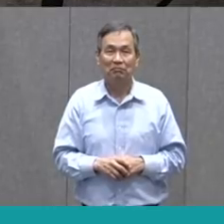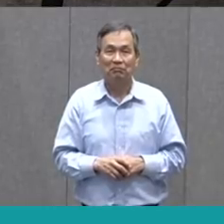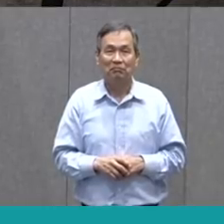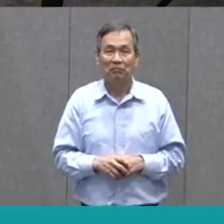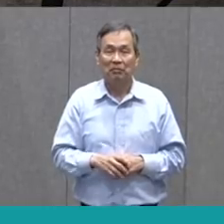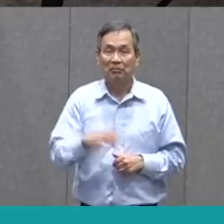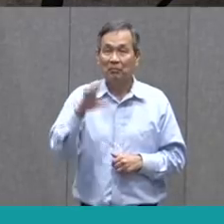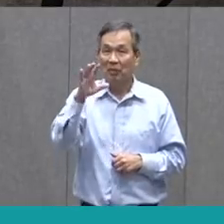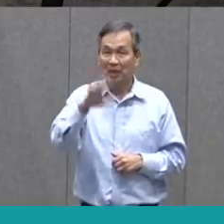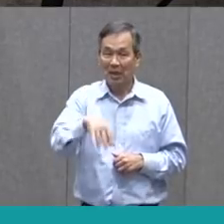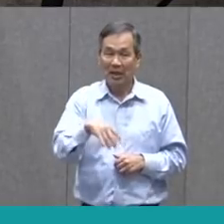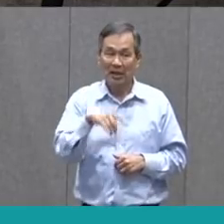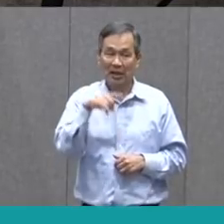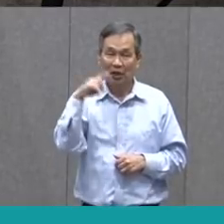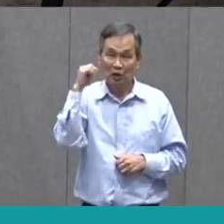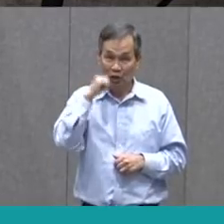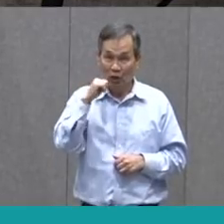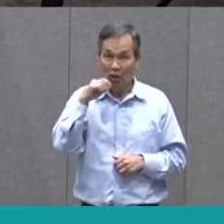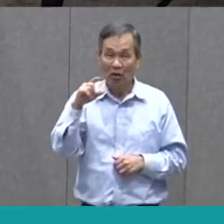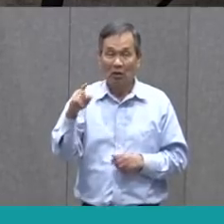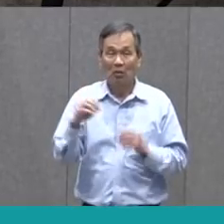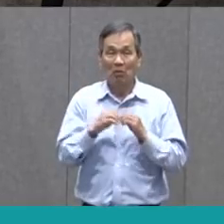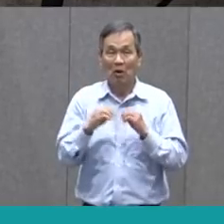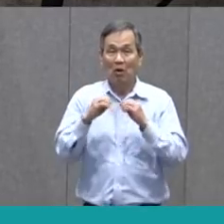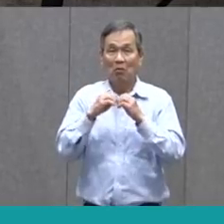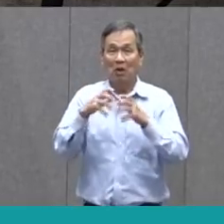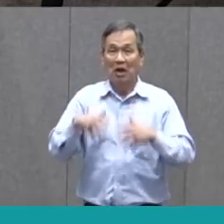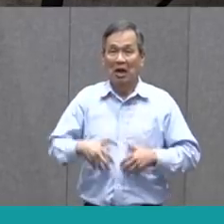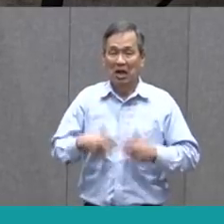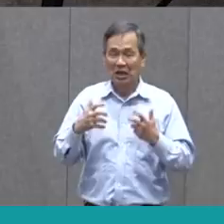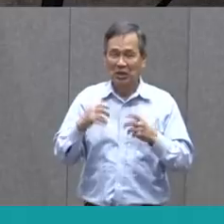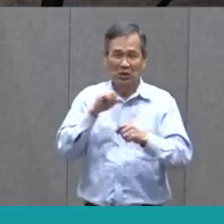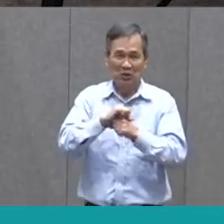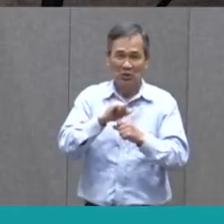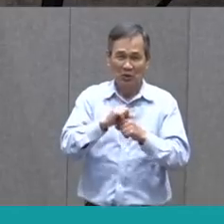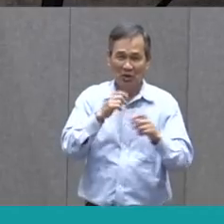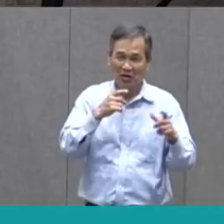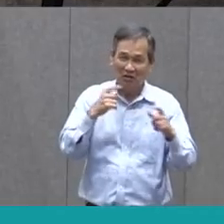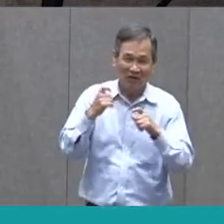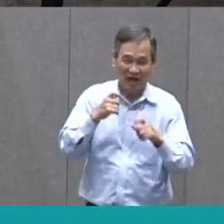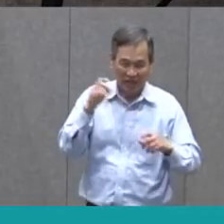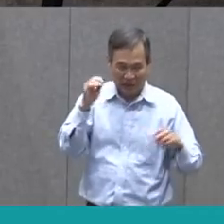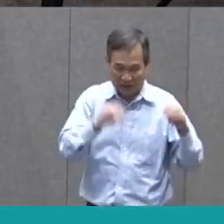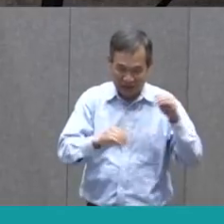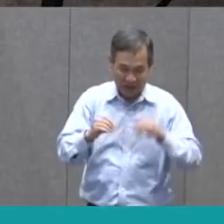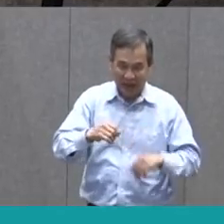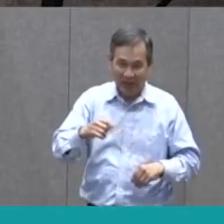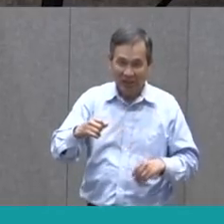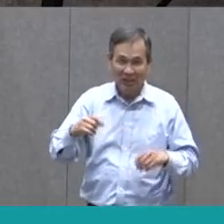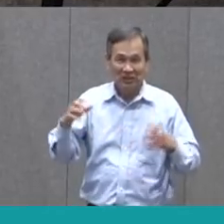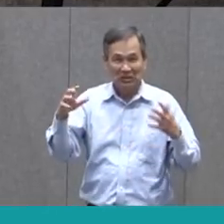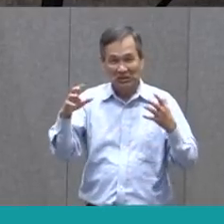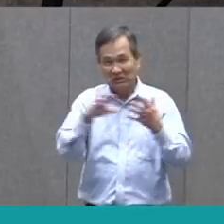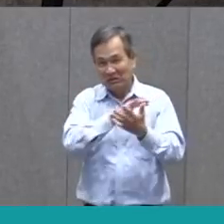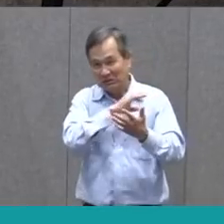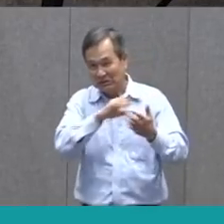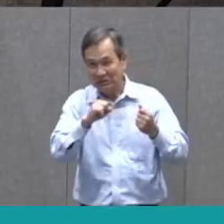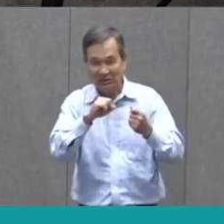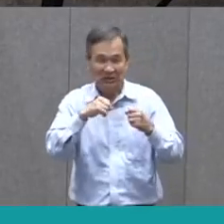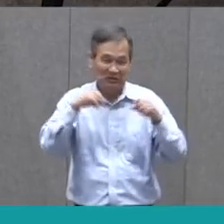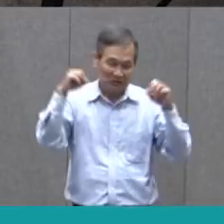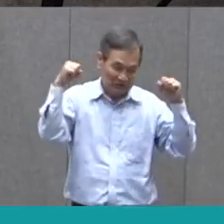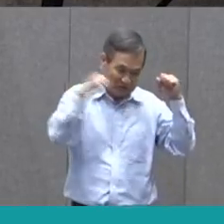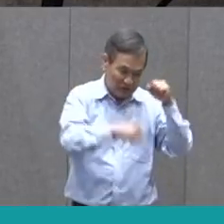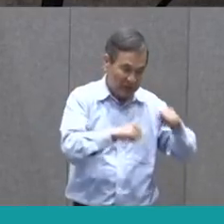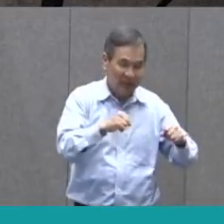The angrier she gets, the faster she works. She smashes pieces into shapes.